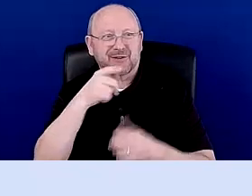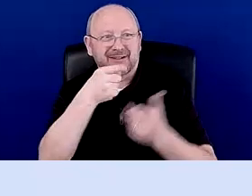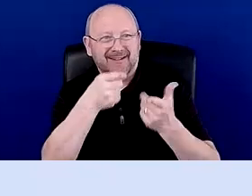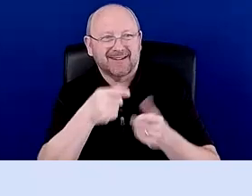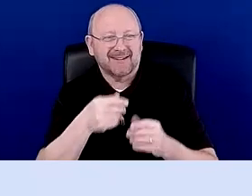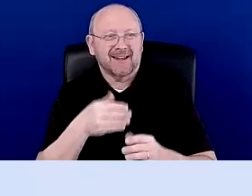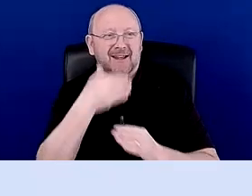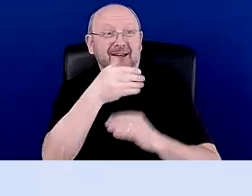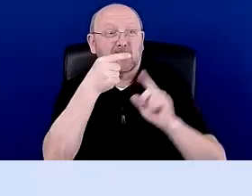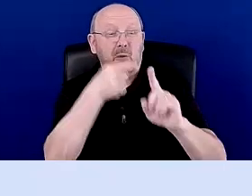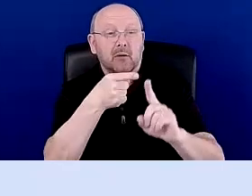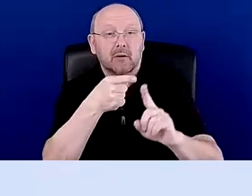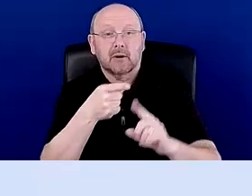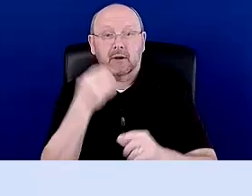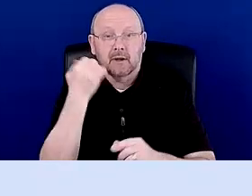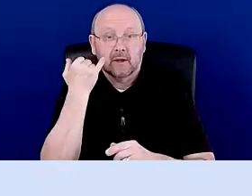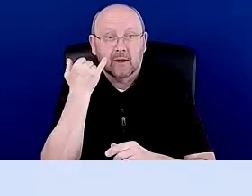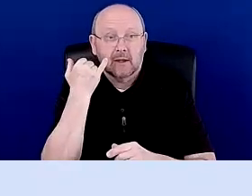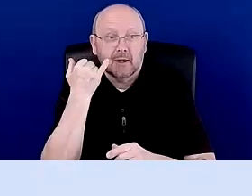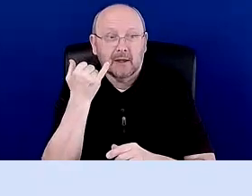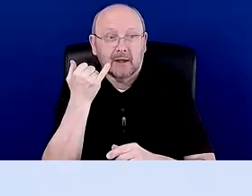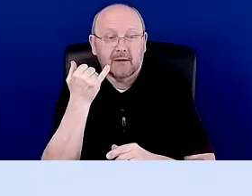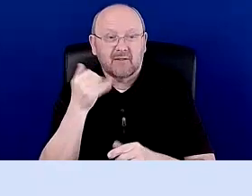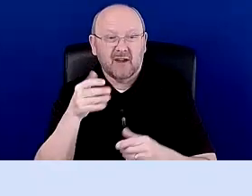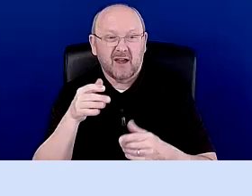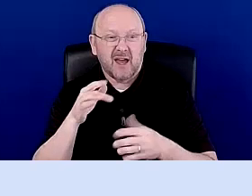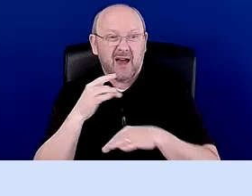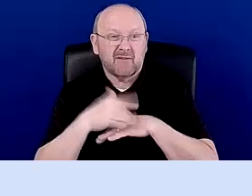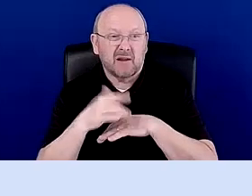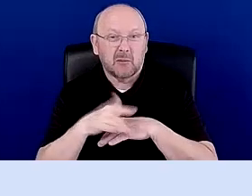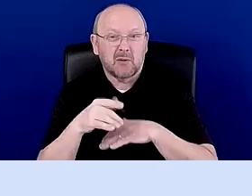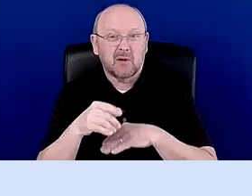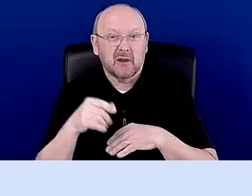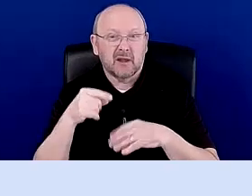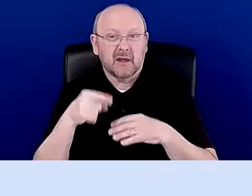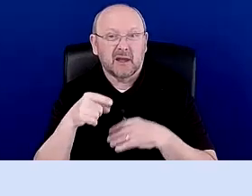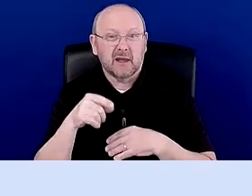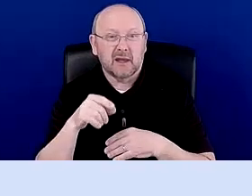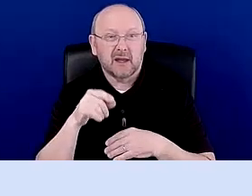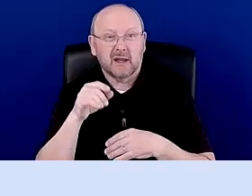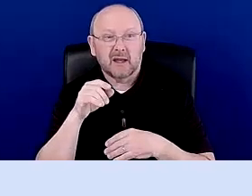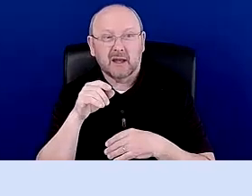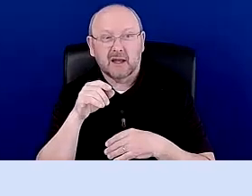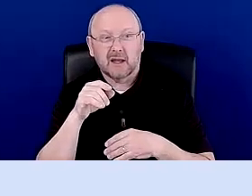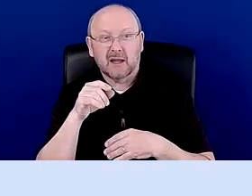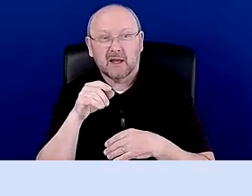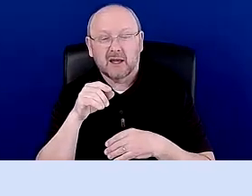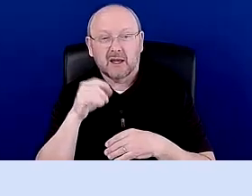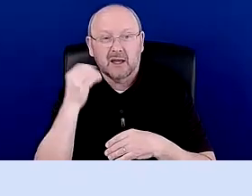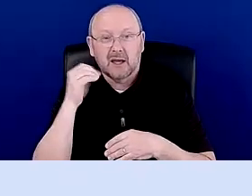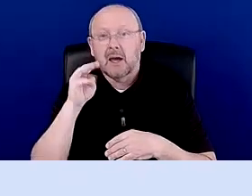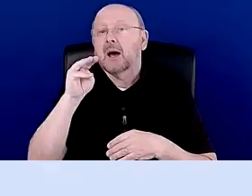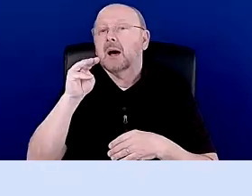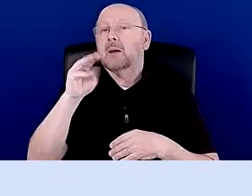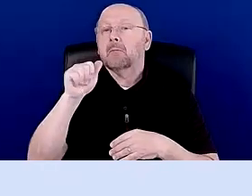materials available in Biblio are not OER. They are all rights reserved, uh, published by McGraw Hill